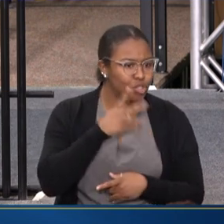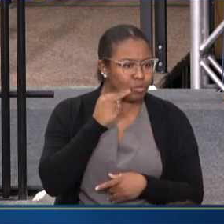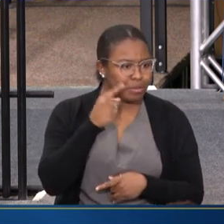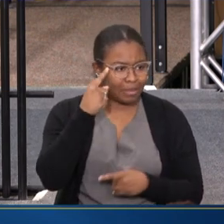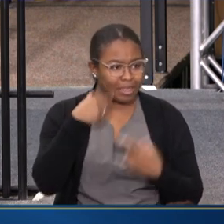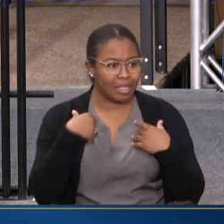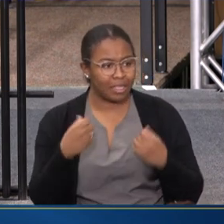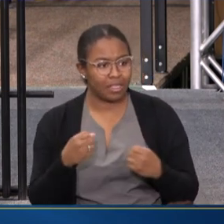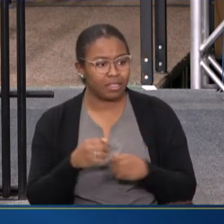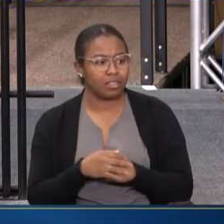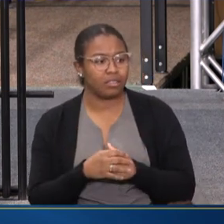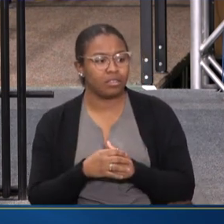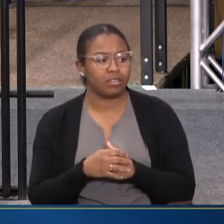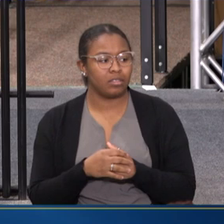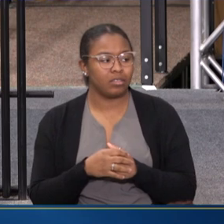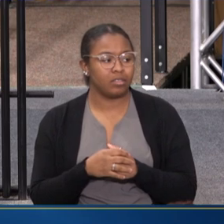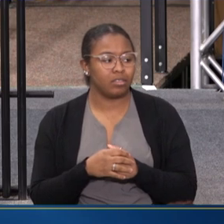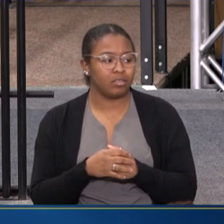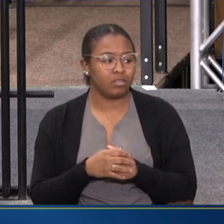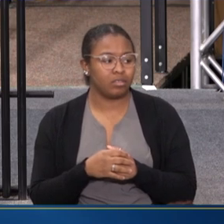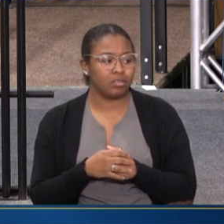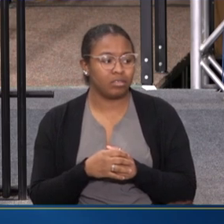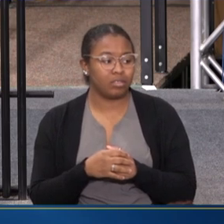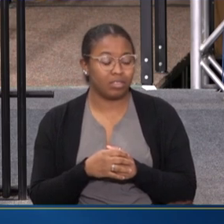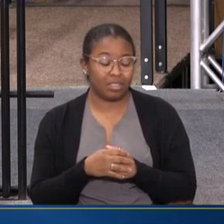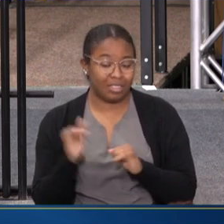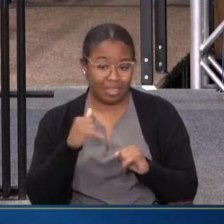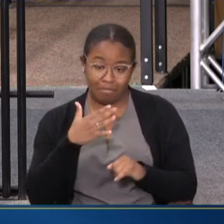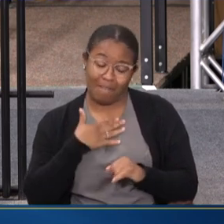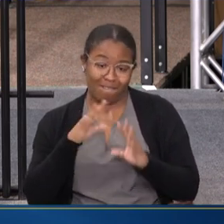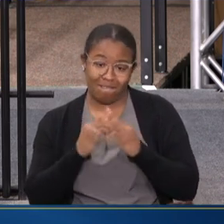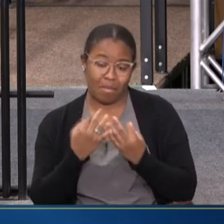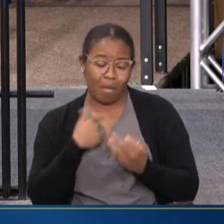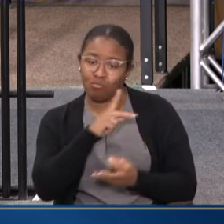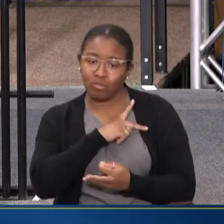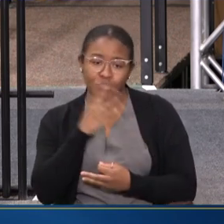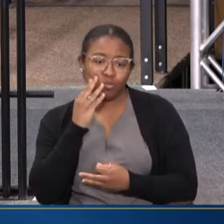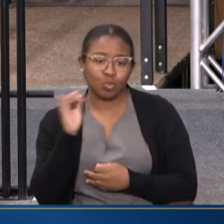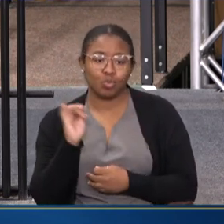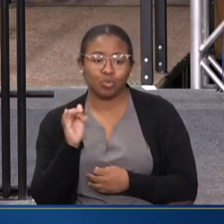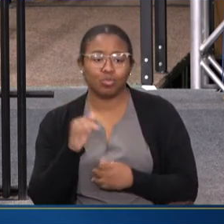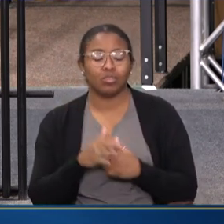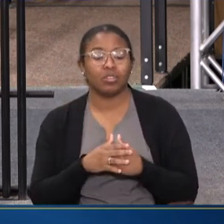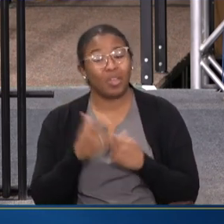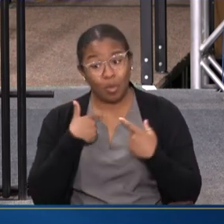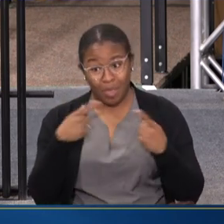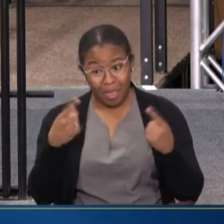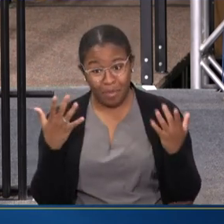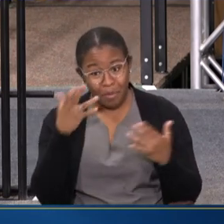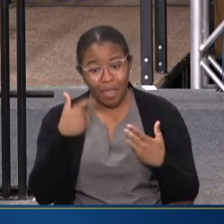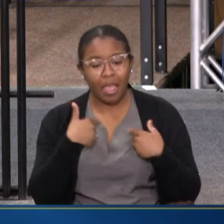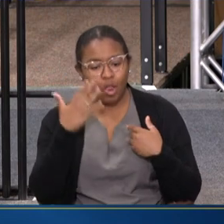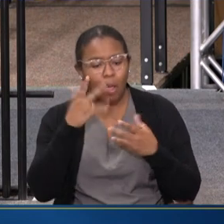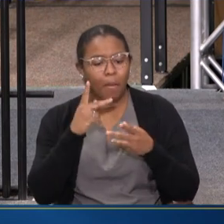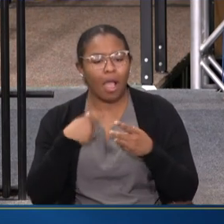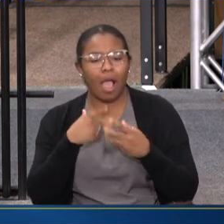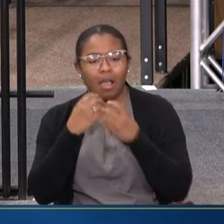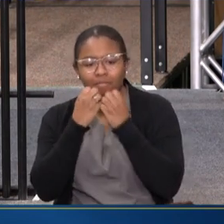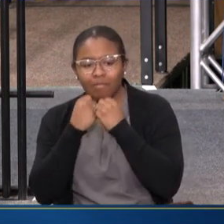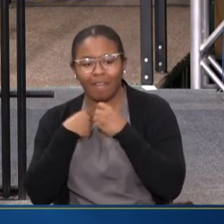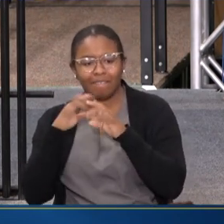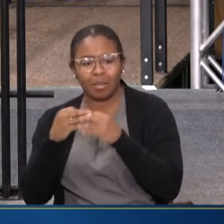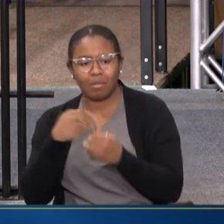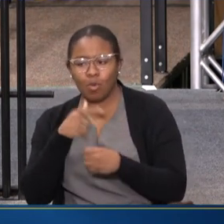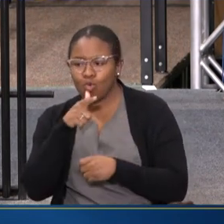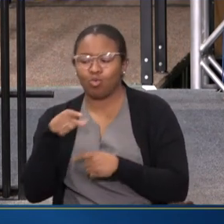AS IT IS FOR US. MY FAMILY, BUT WE'RE ALSO HERE BECAUSE SO MANY OF OUR LOVED ONES HAVE SUFFERED AND